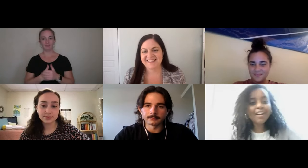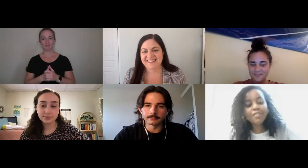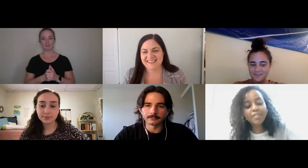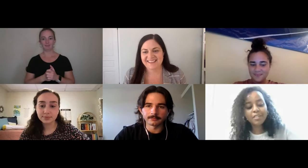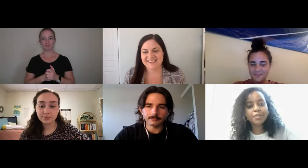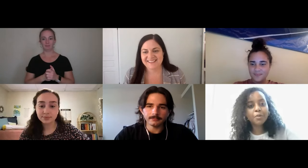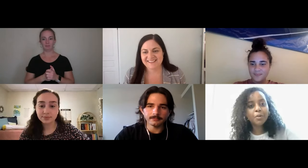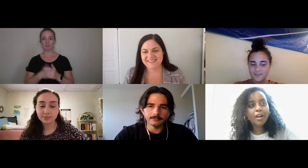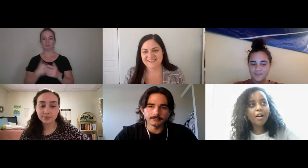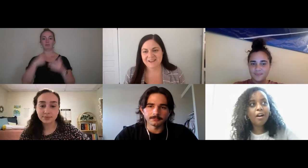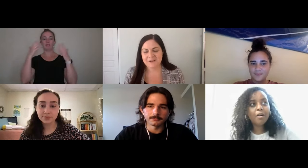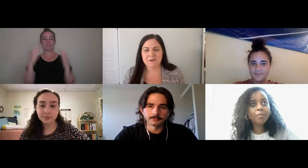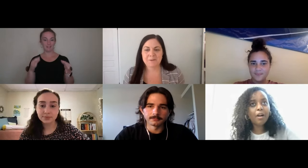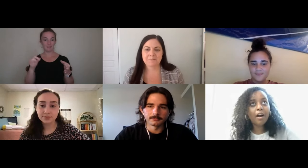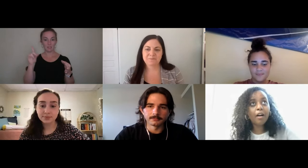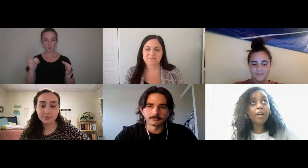I definitely do.